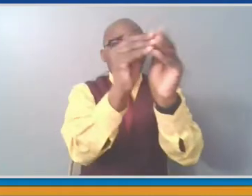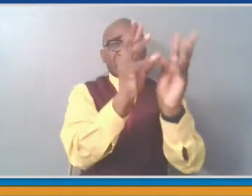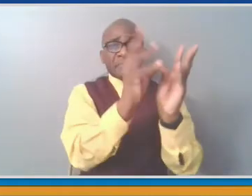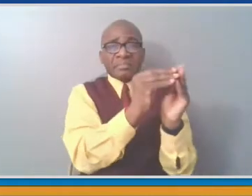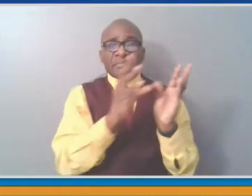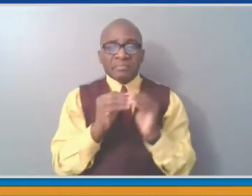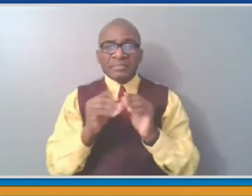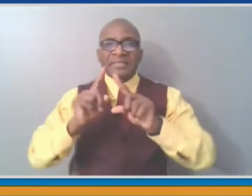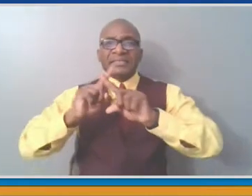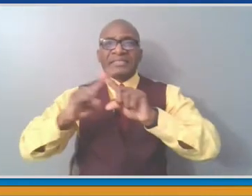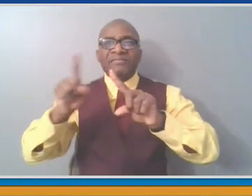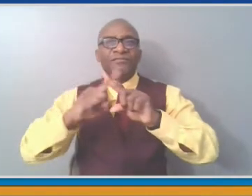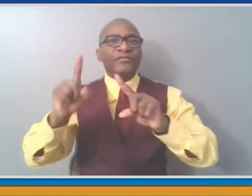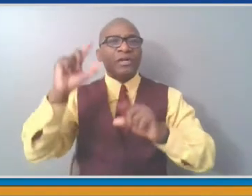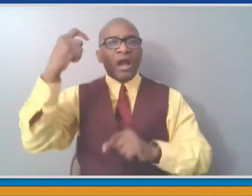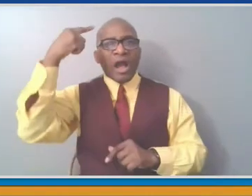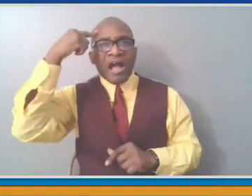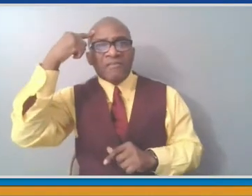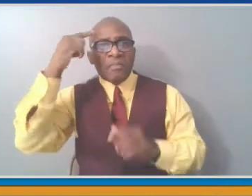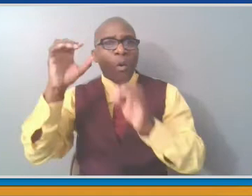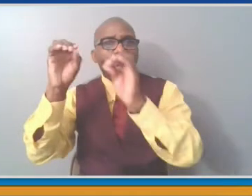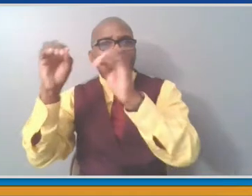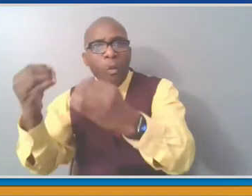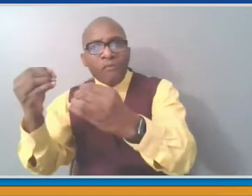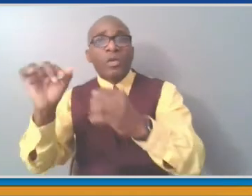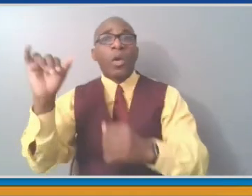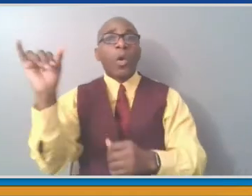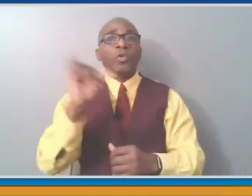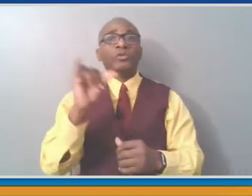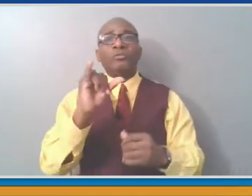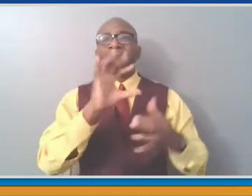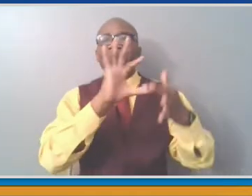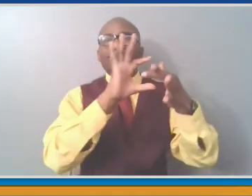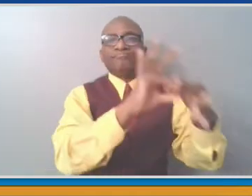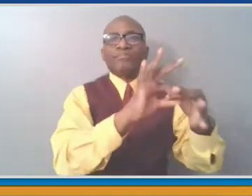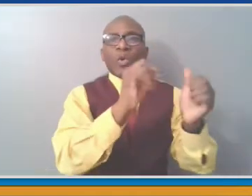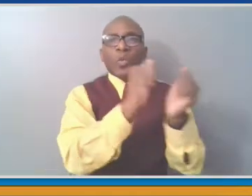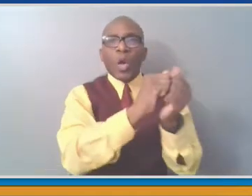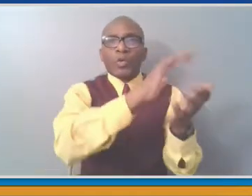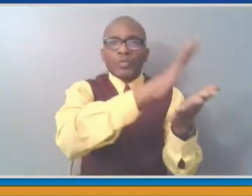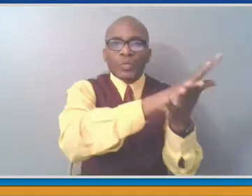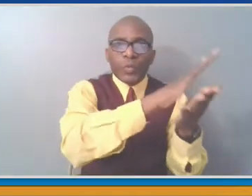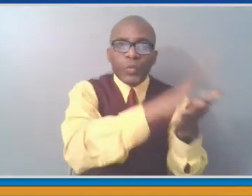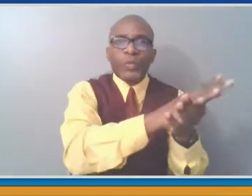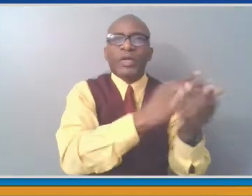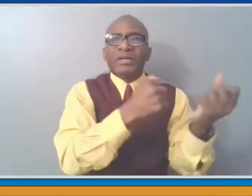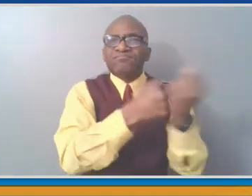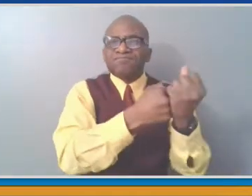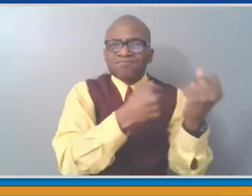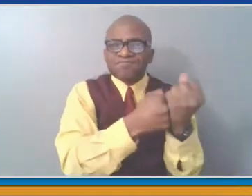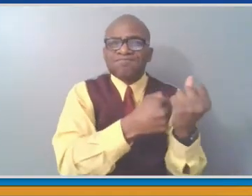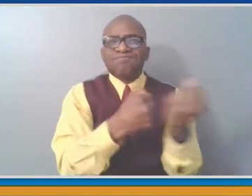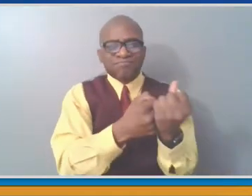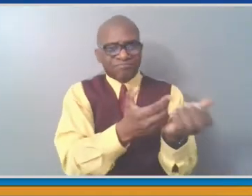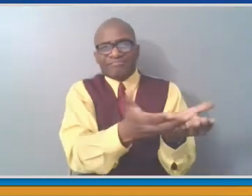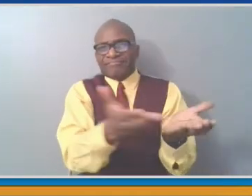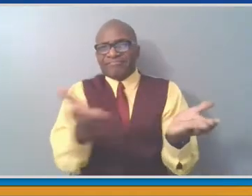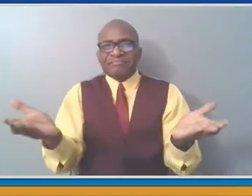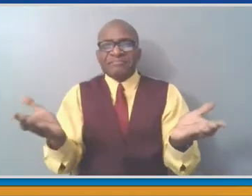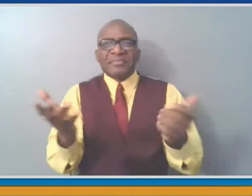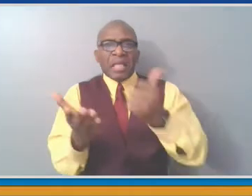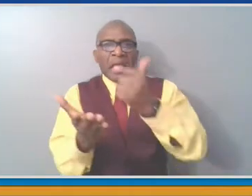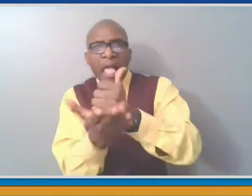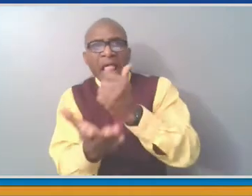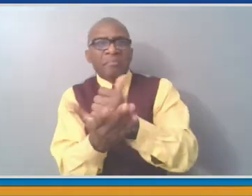its interest, but rather that we are all sibling governments trying to work through the different mandates and things that come down from the state. In this particular case,